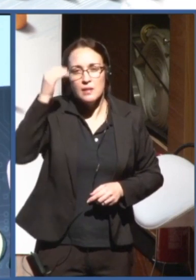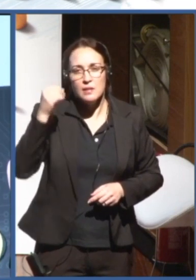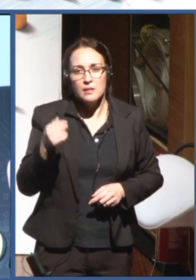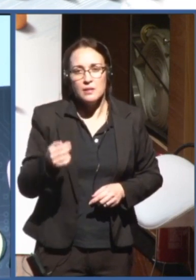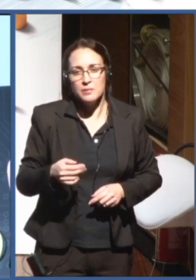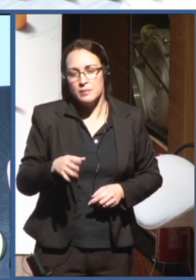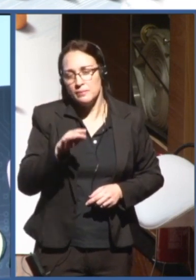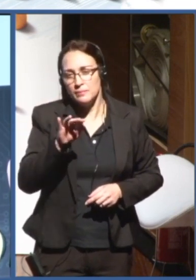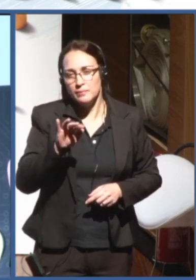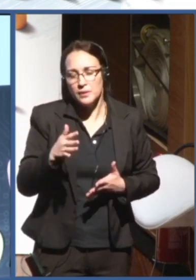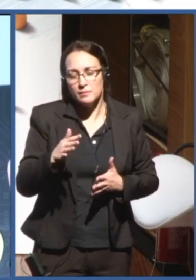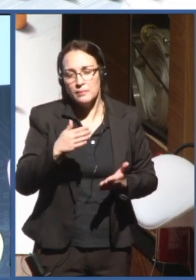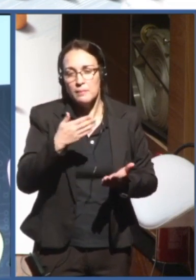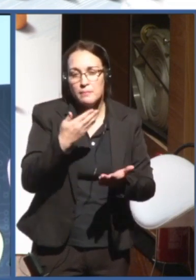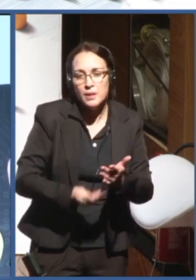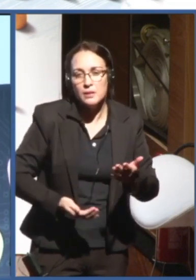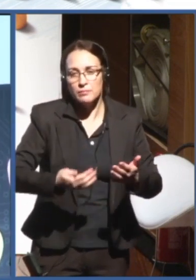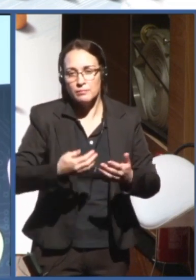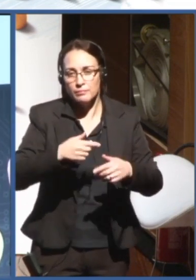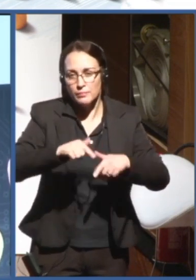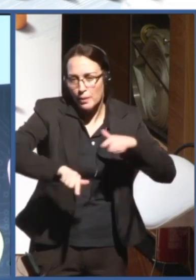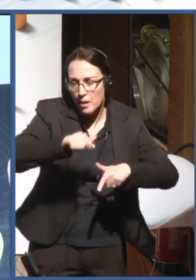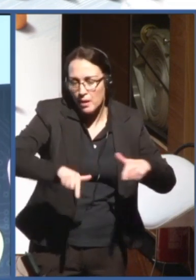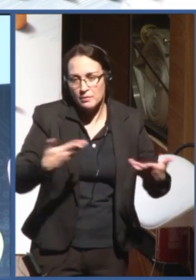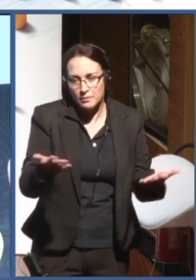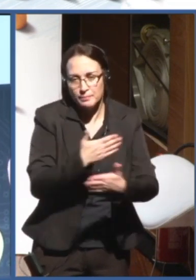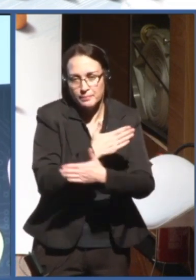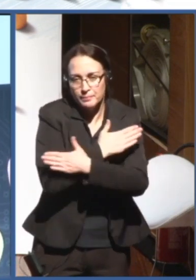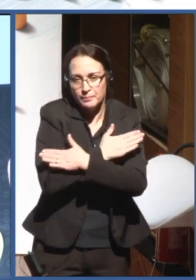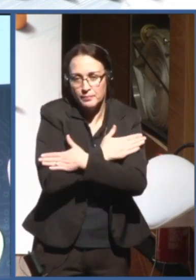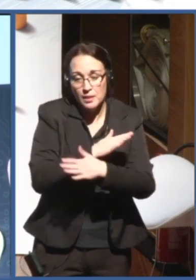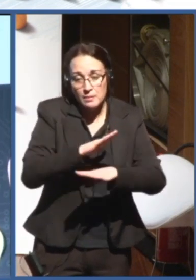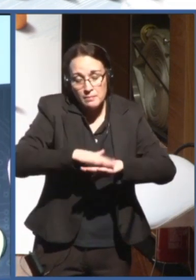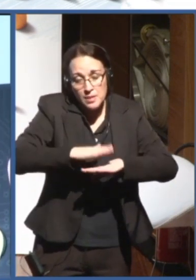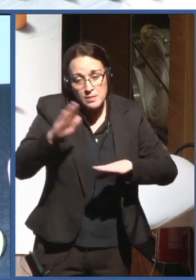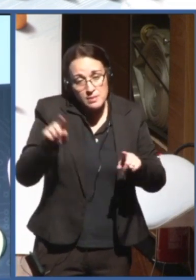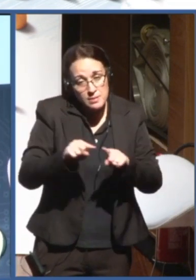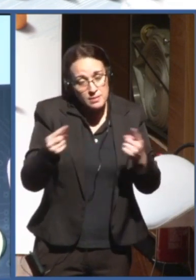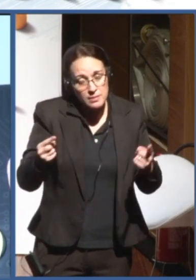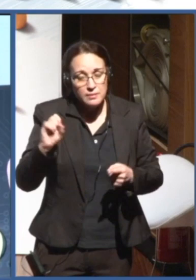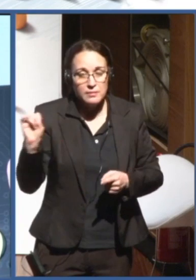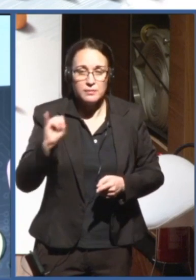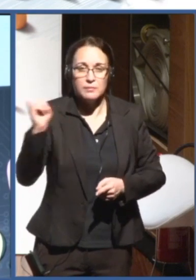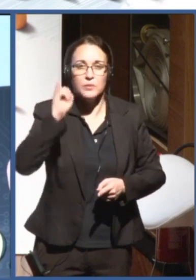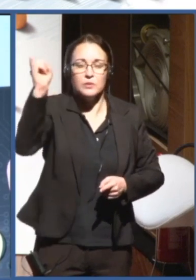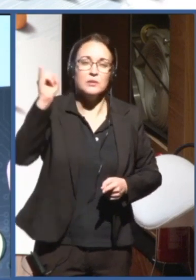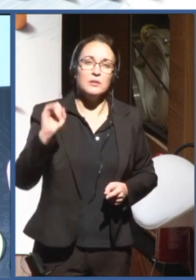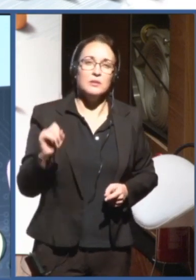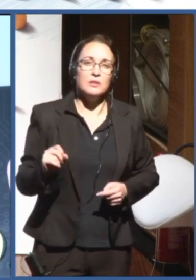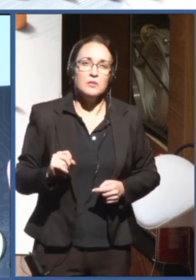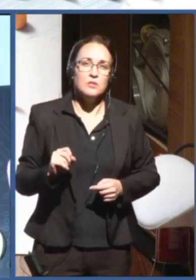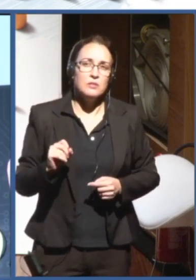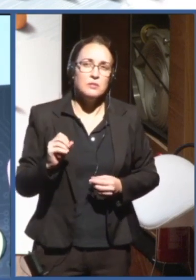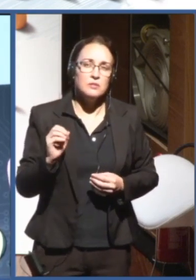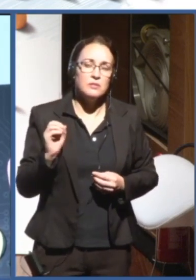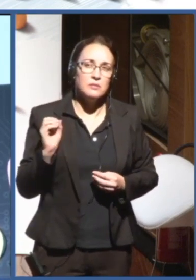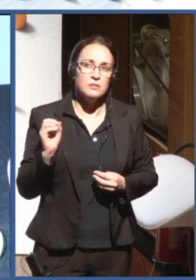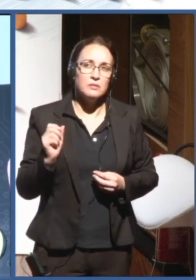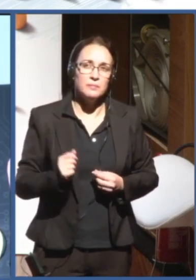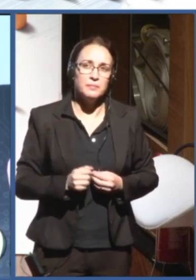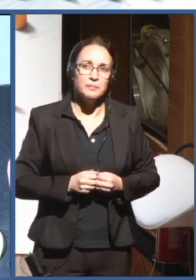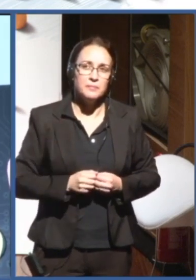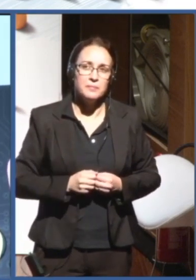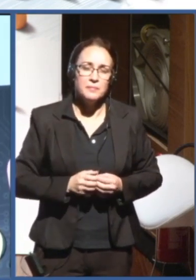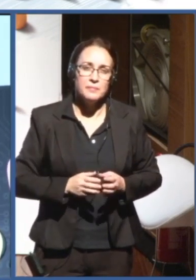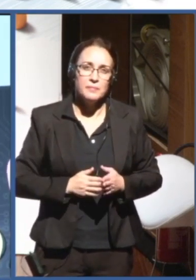take some action against that AI could be seen as a danger, and it has to be